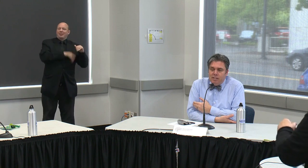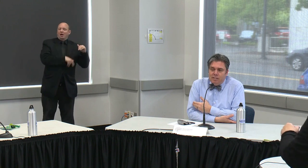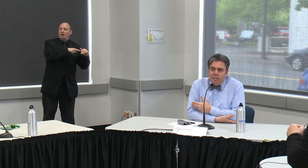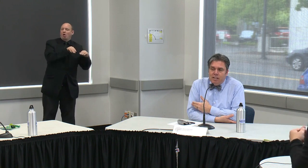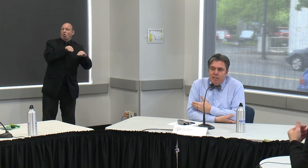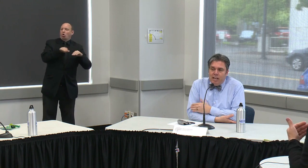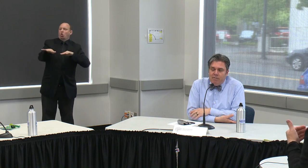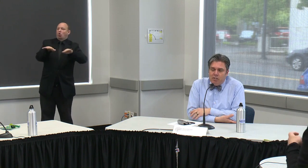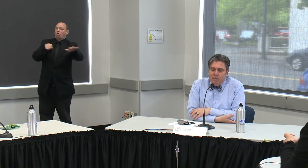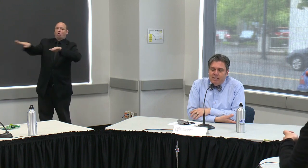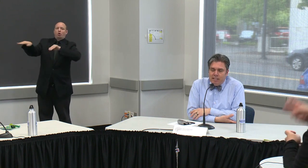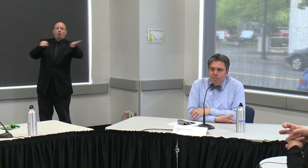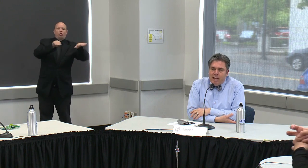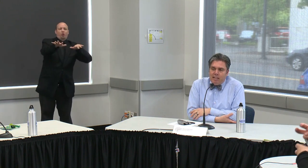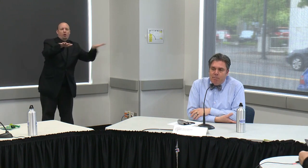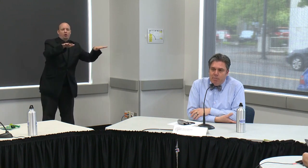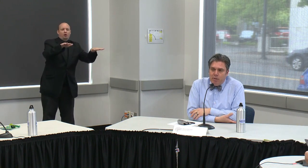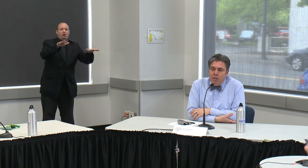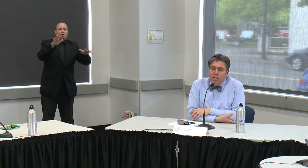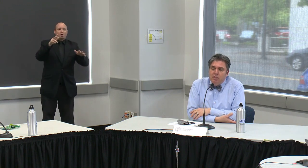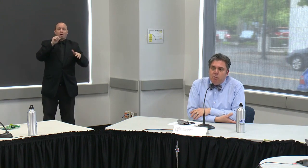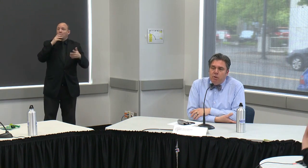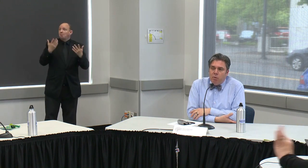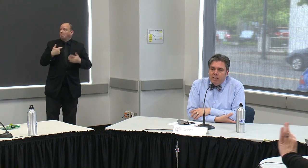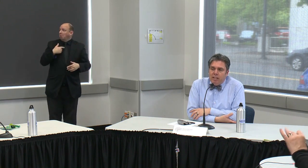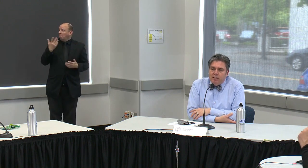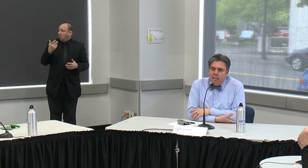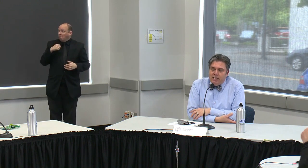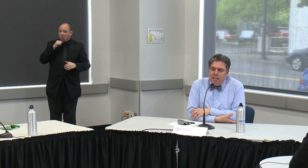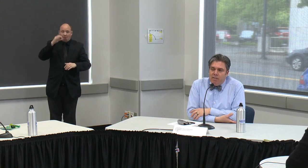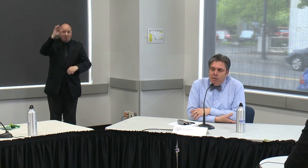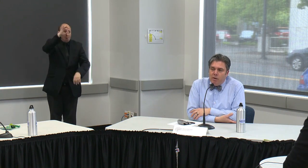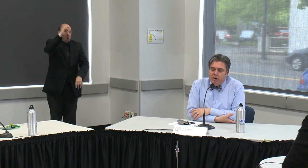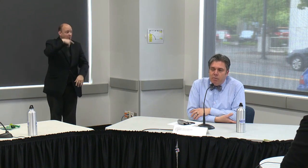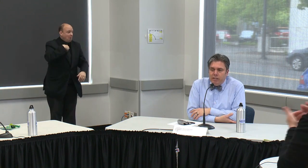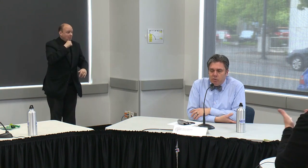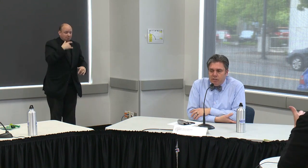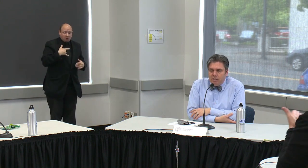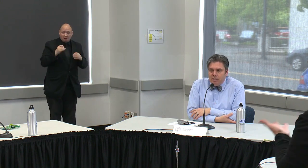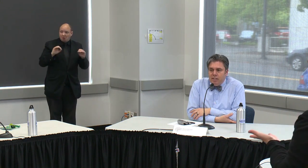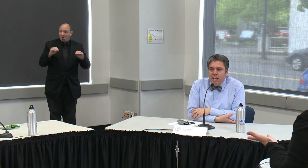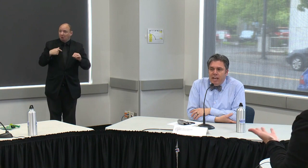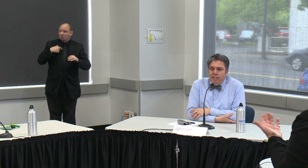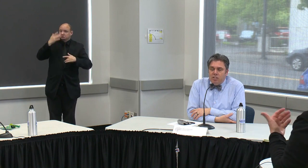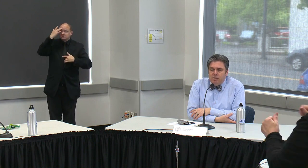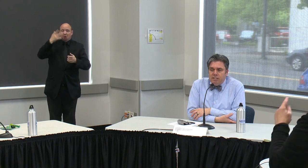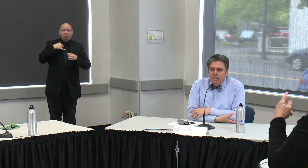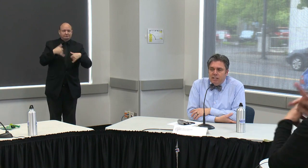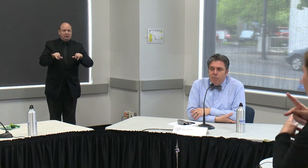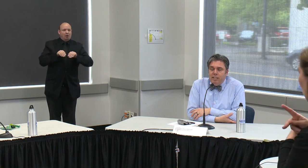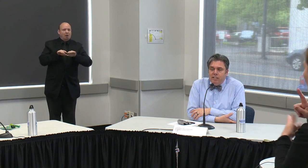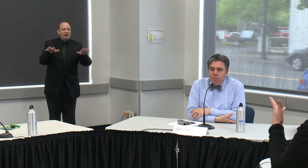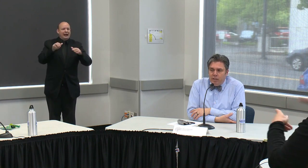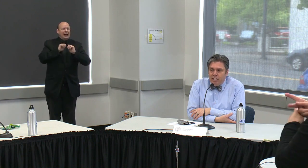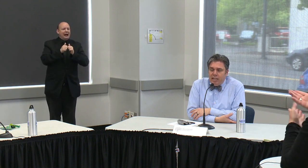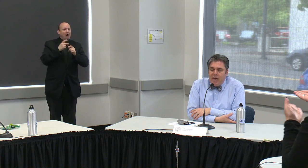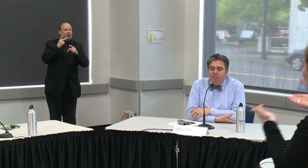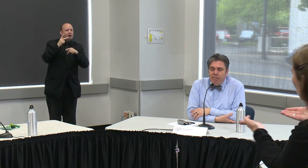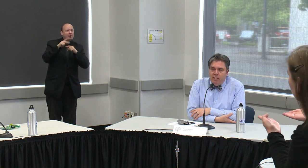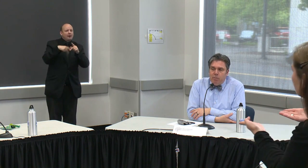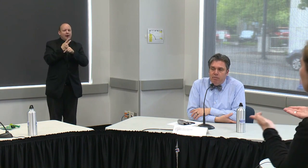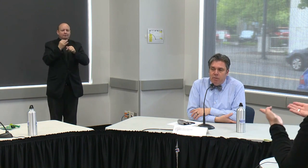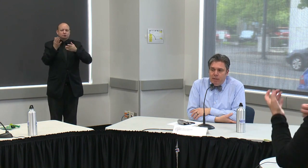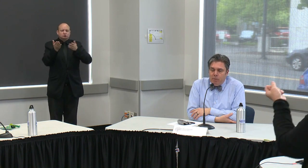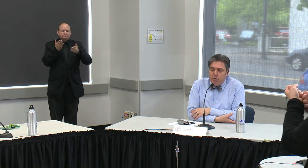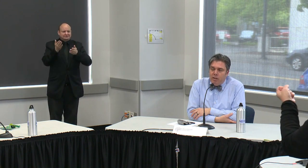is is going to have a tremendous impact on people so we're working to identify what are the resources and services that we need to bring and